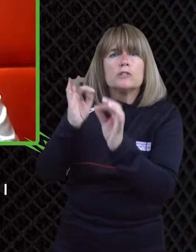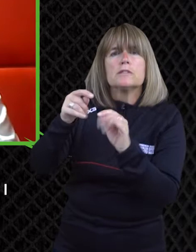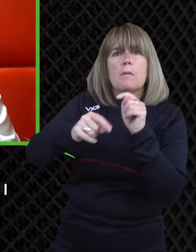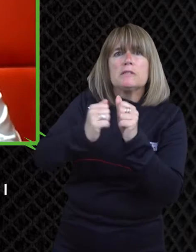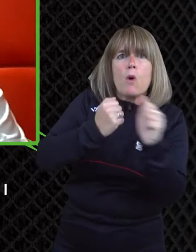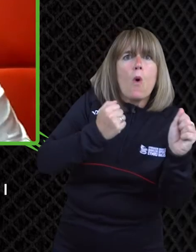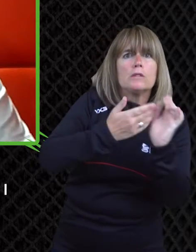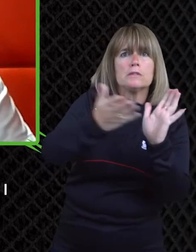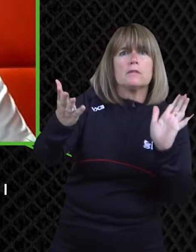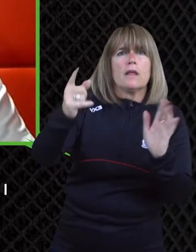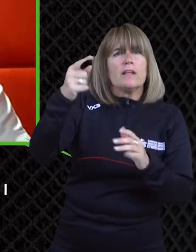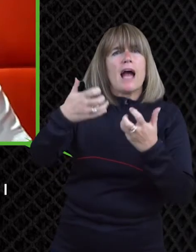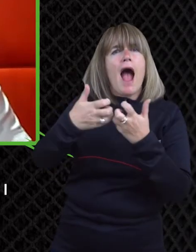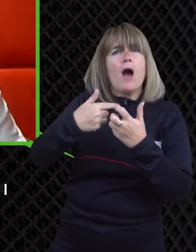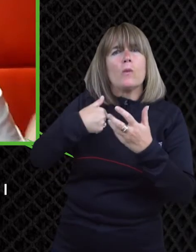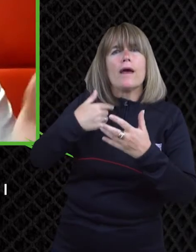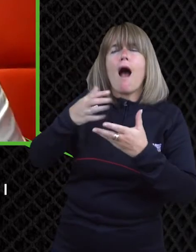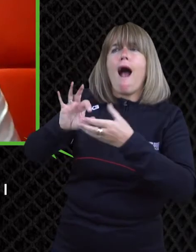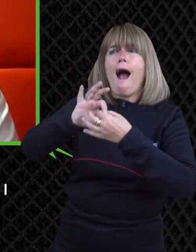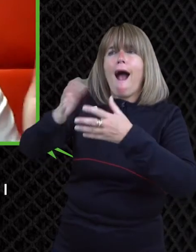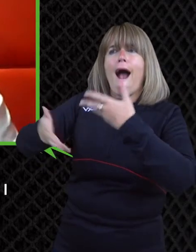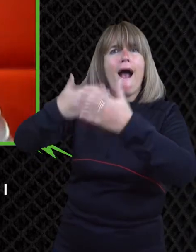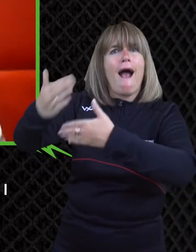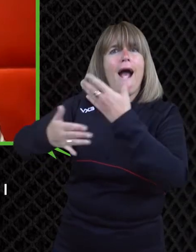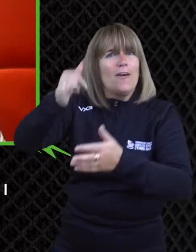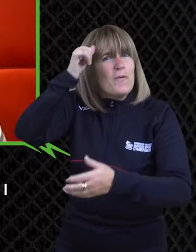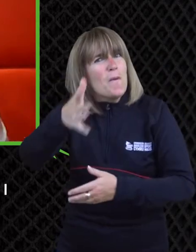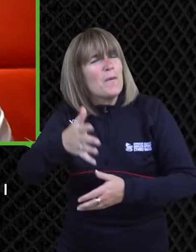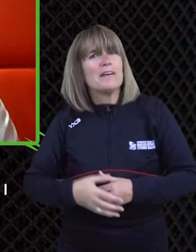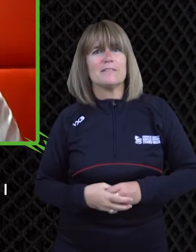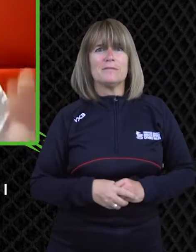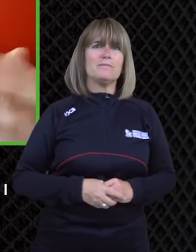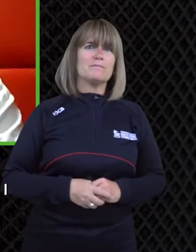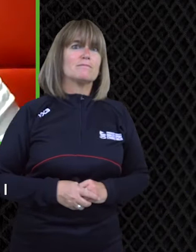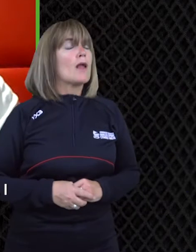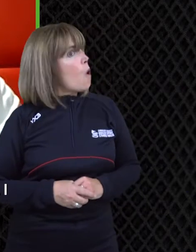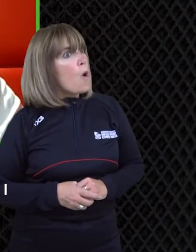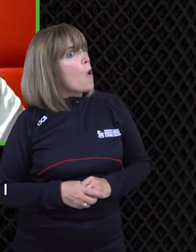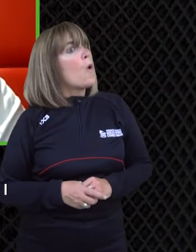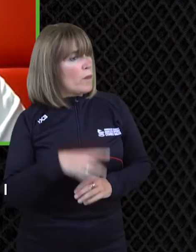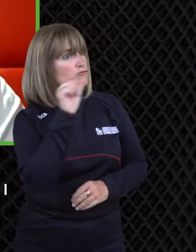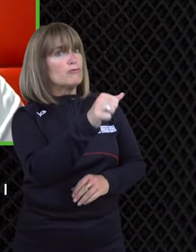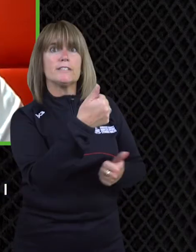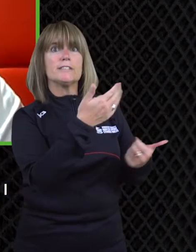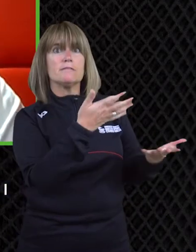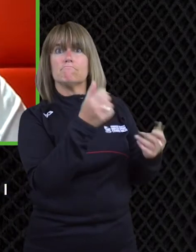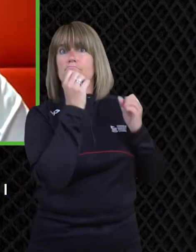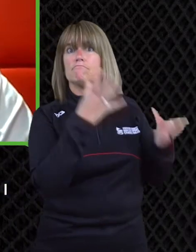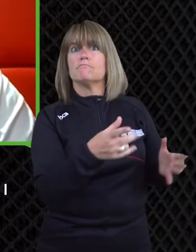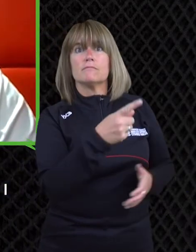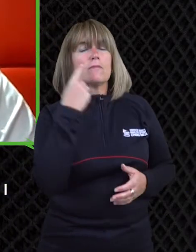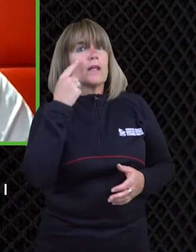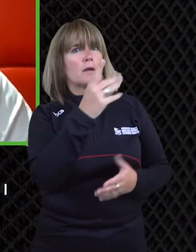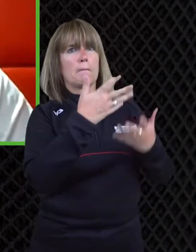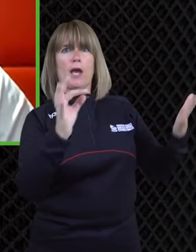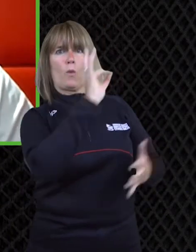about you know obviously the yeah asking various different questions about you know disability sport in general and i think that's how we how we grow it